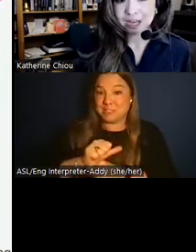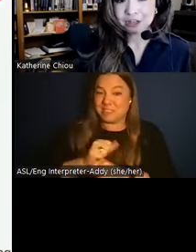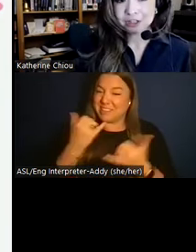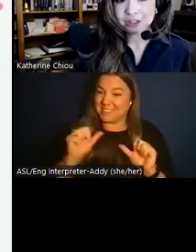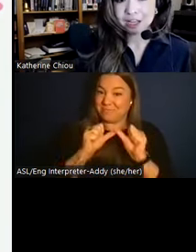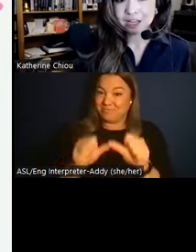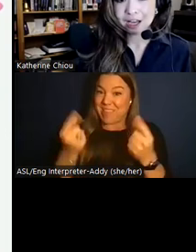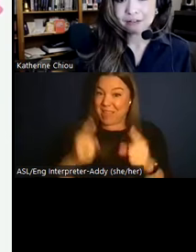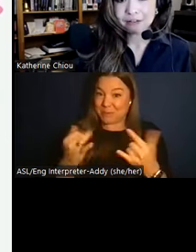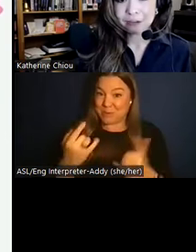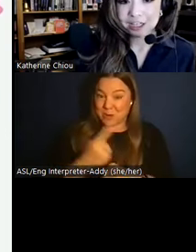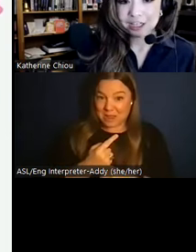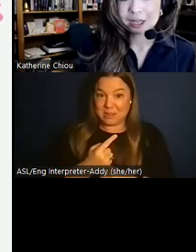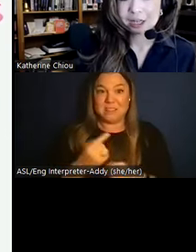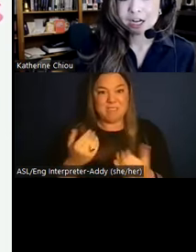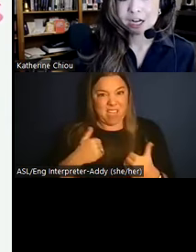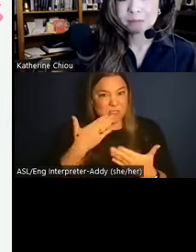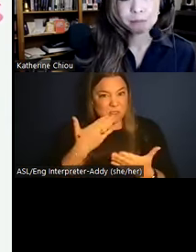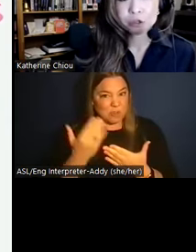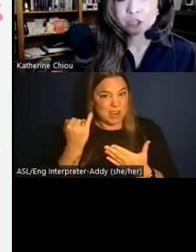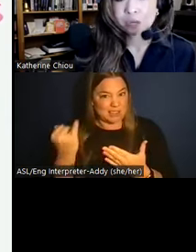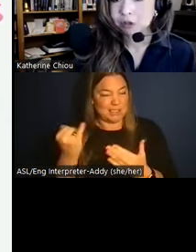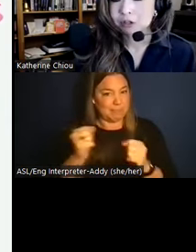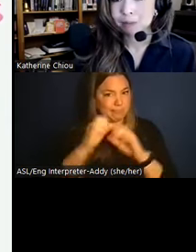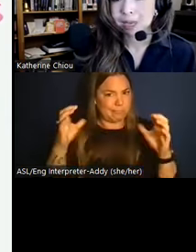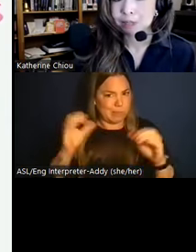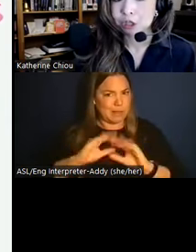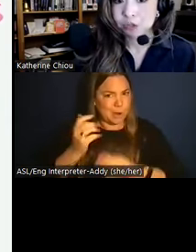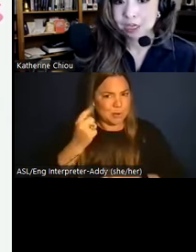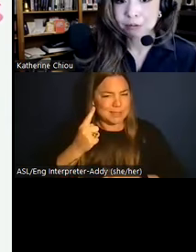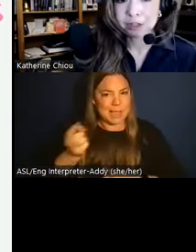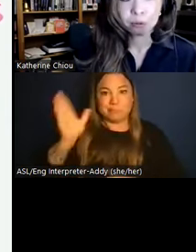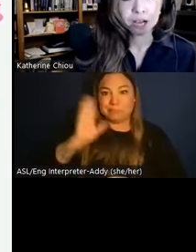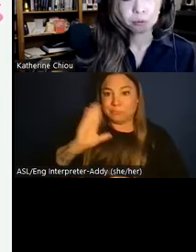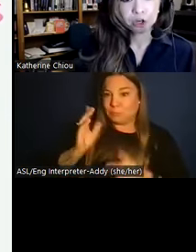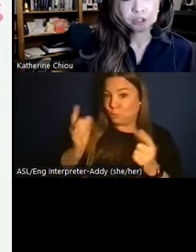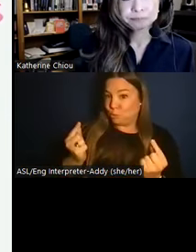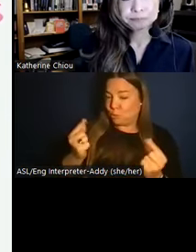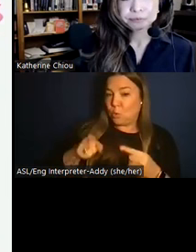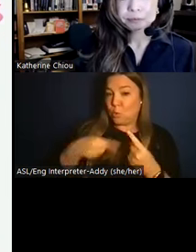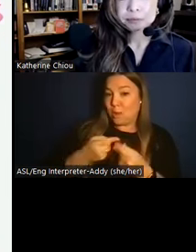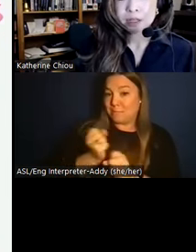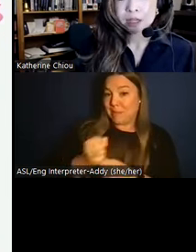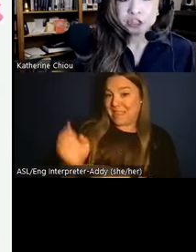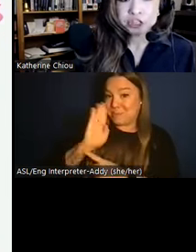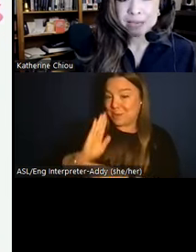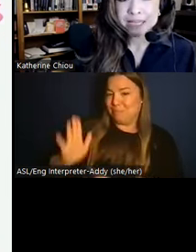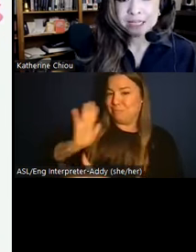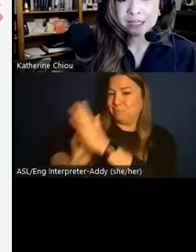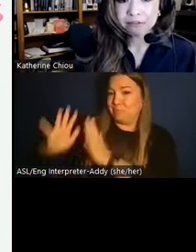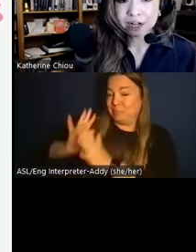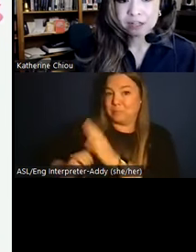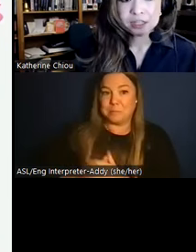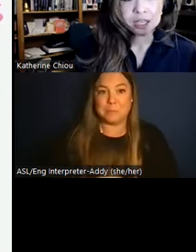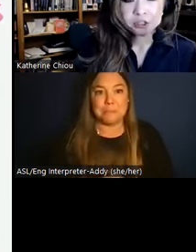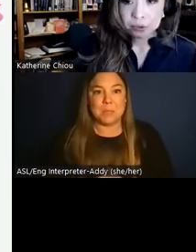actually have a pretty good idea of what the Moche brewers may have been doing while they were at work. Chicha making